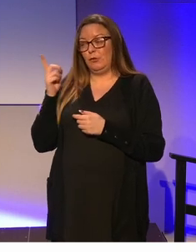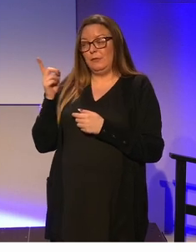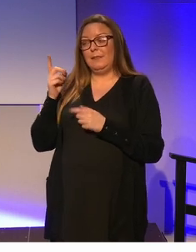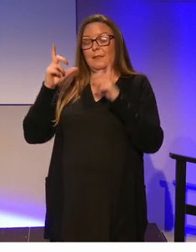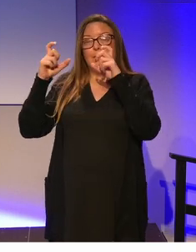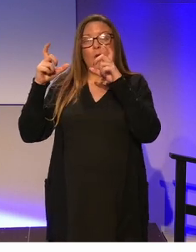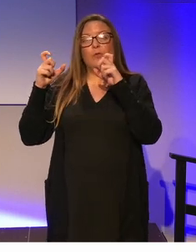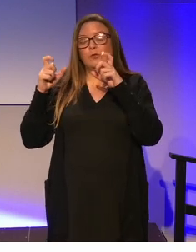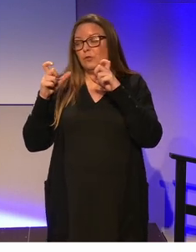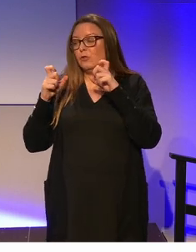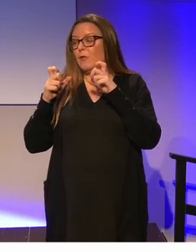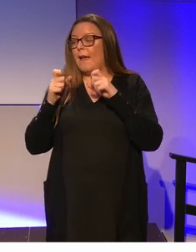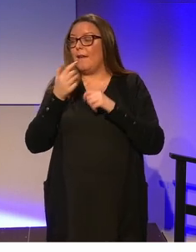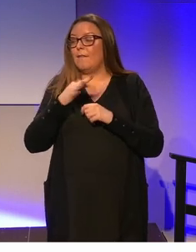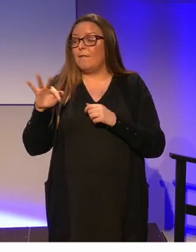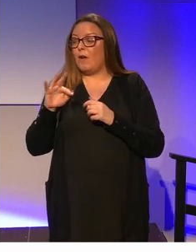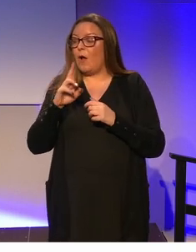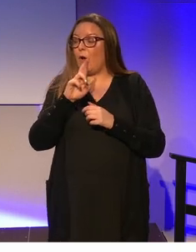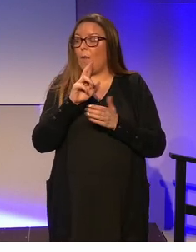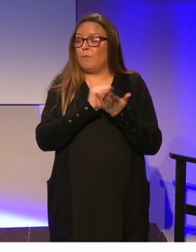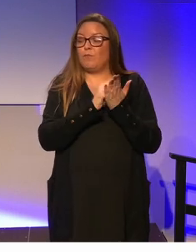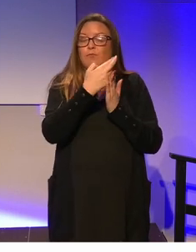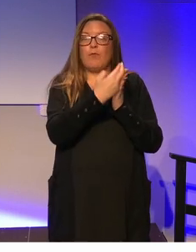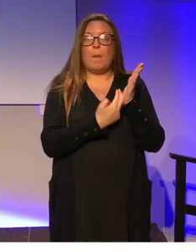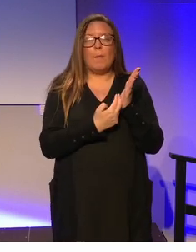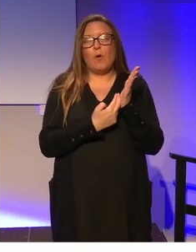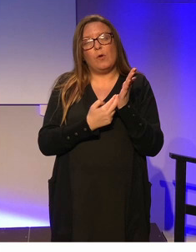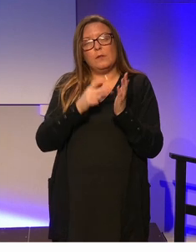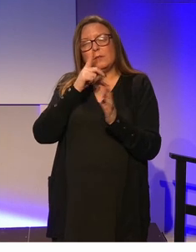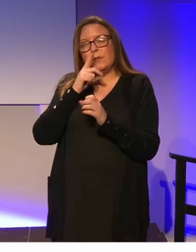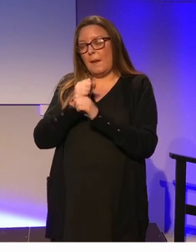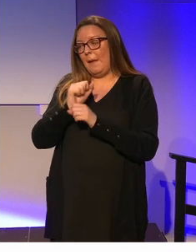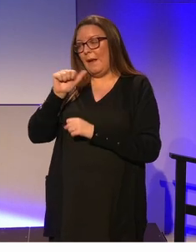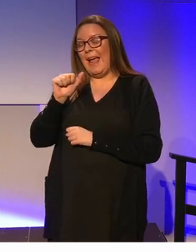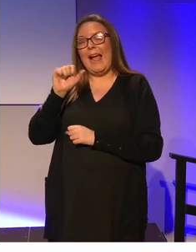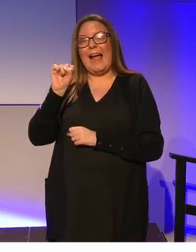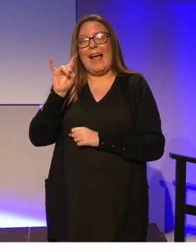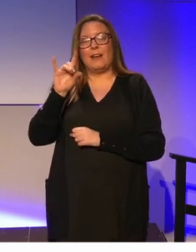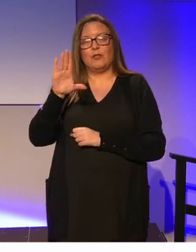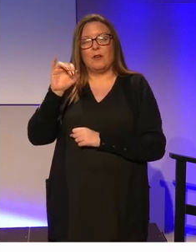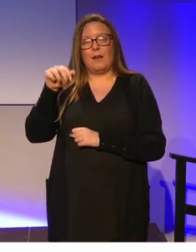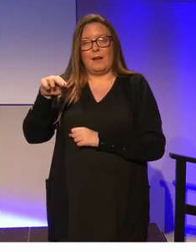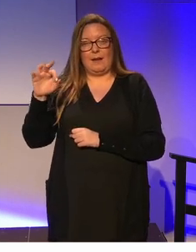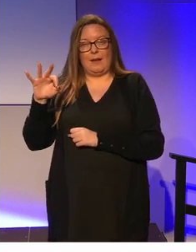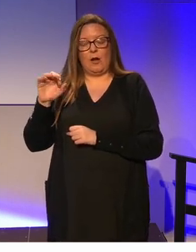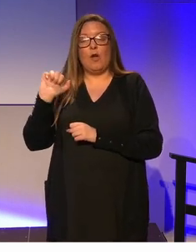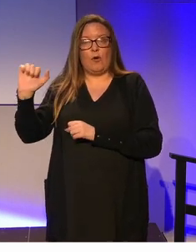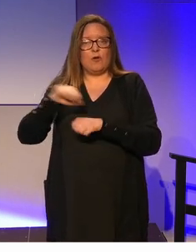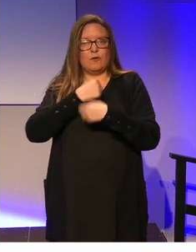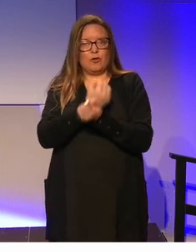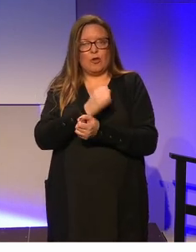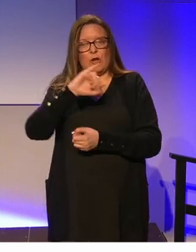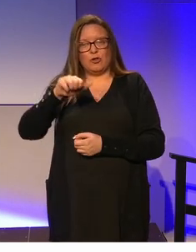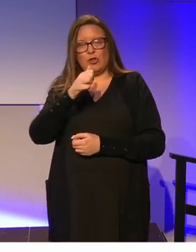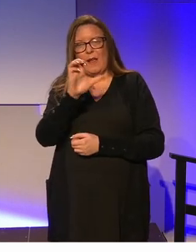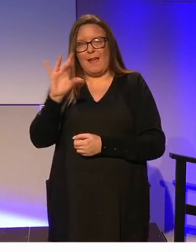photograph from Samantha Libreira's report on Aisling McNiff and her son Jack and we were you know during